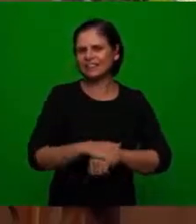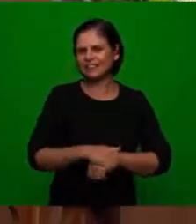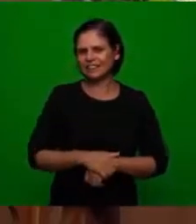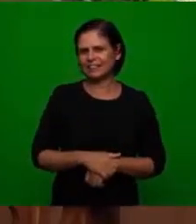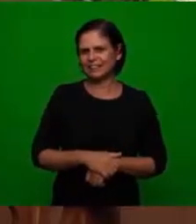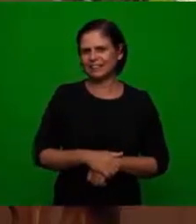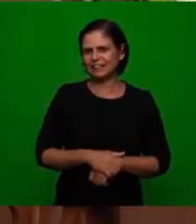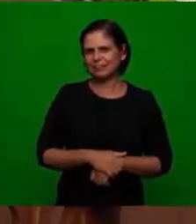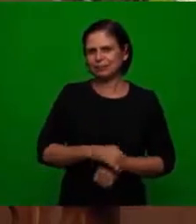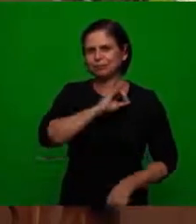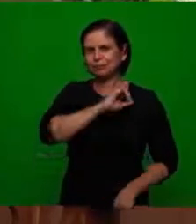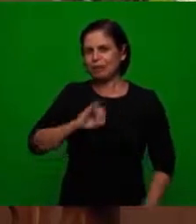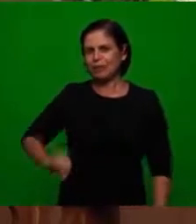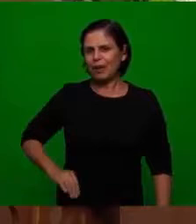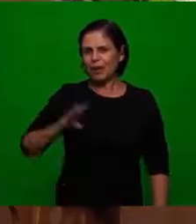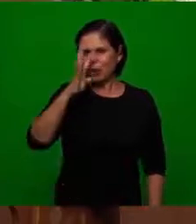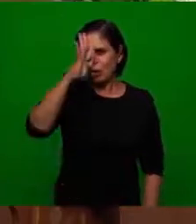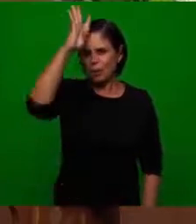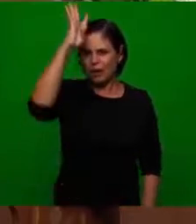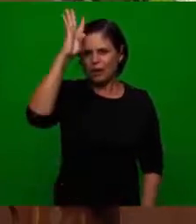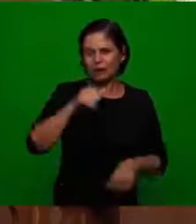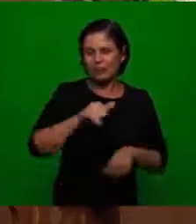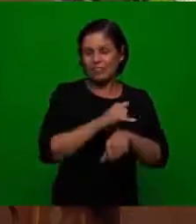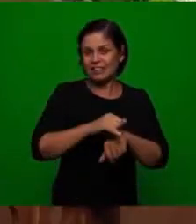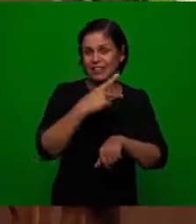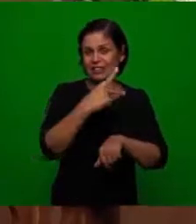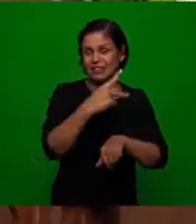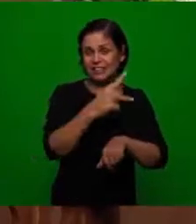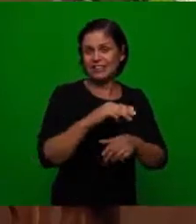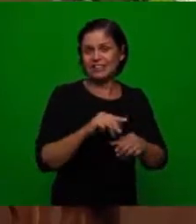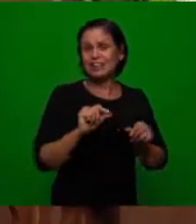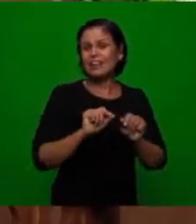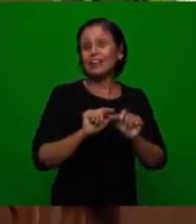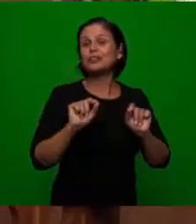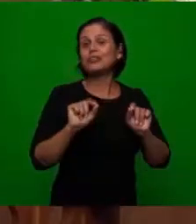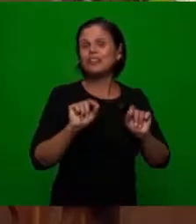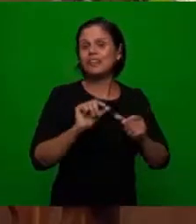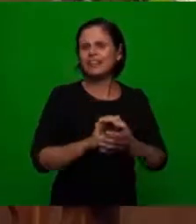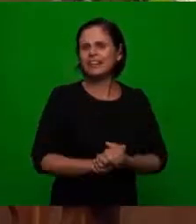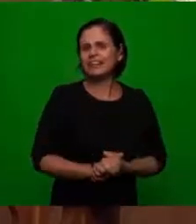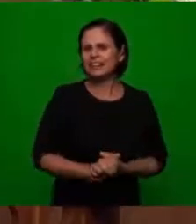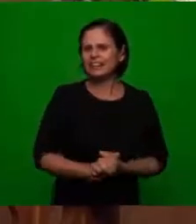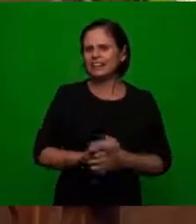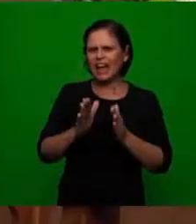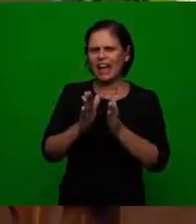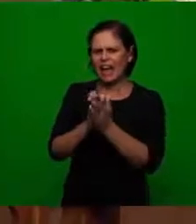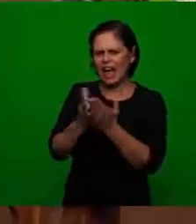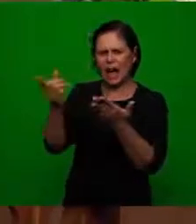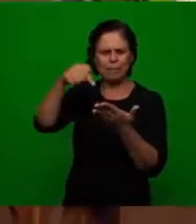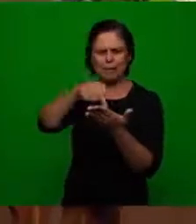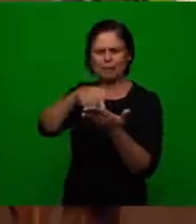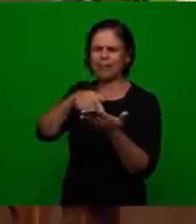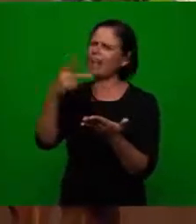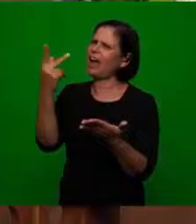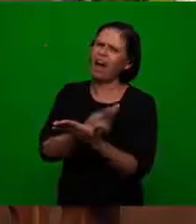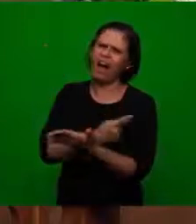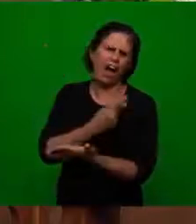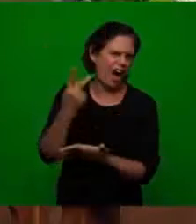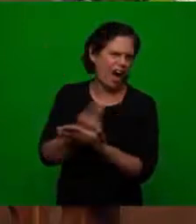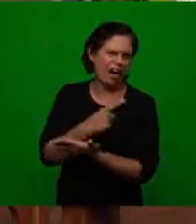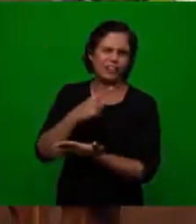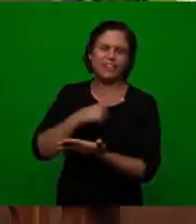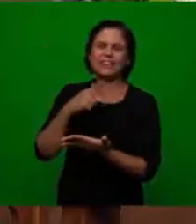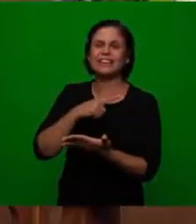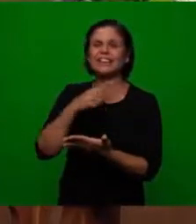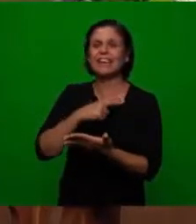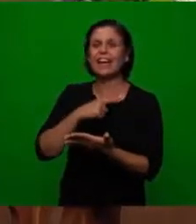they added in order in order instead of going back to the word no they said no this Bible